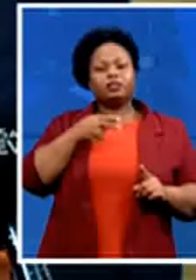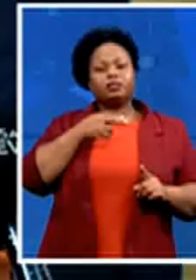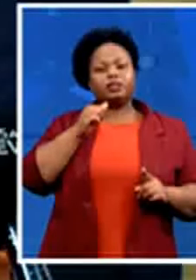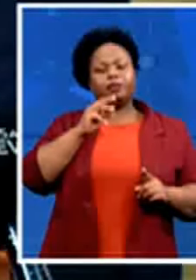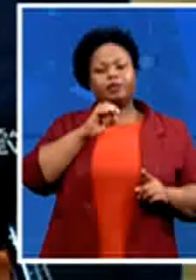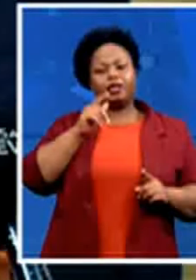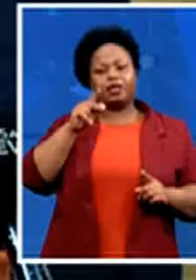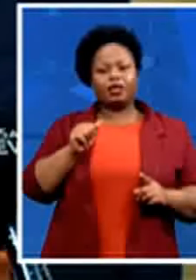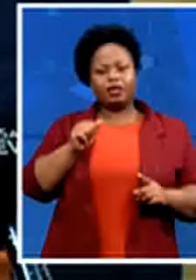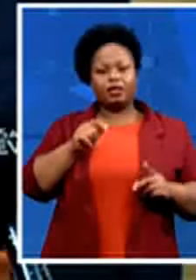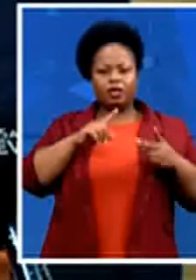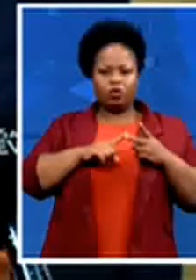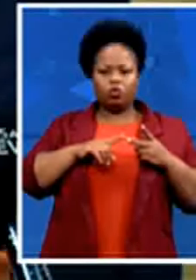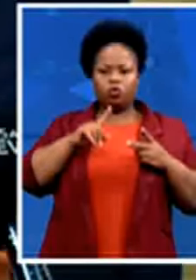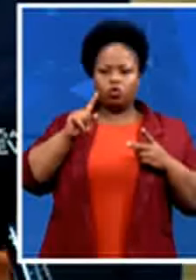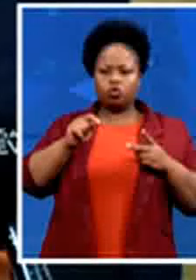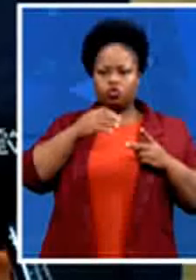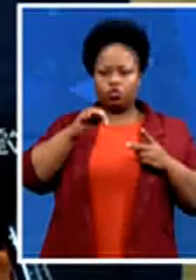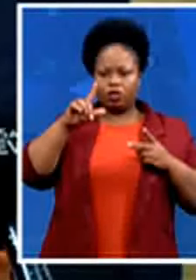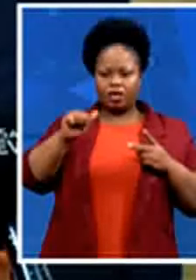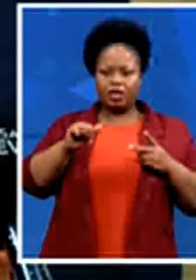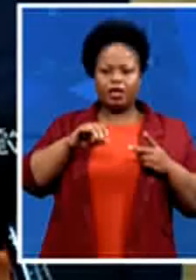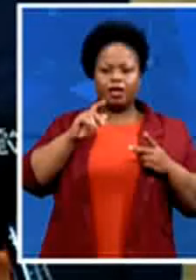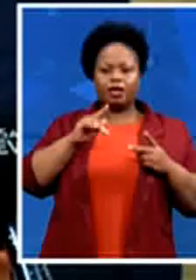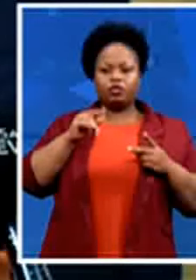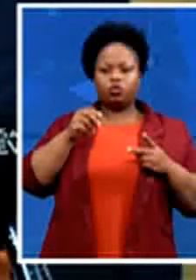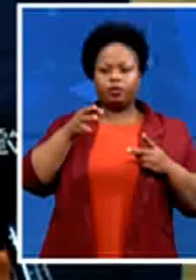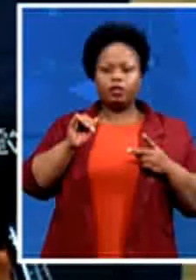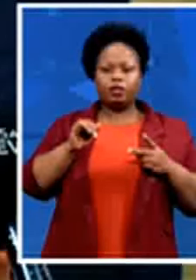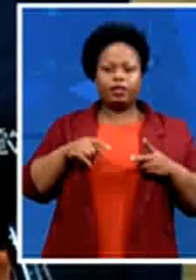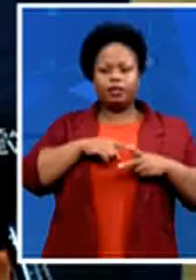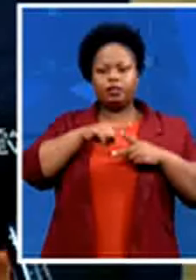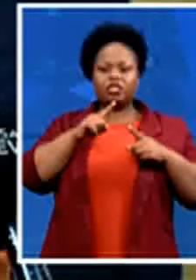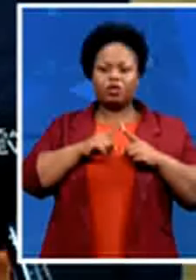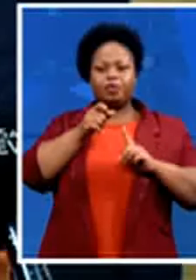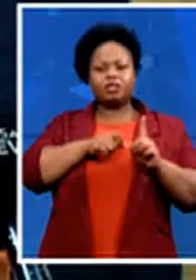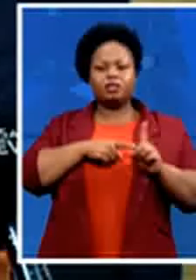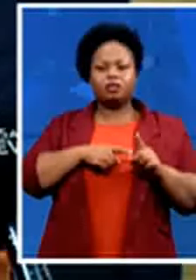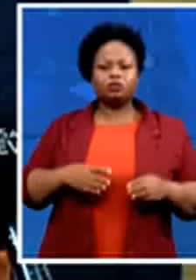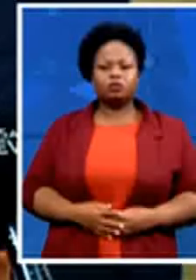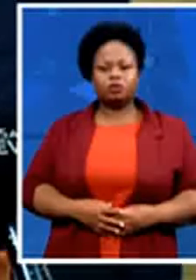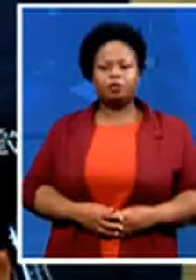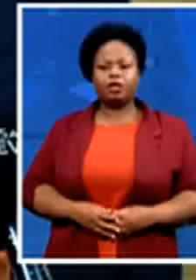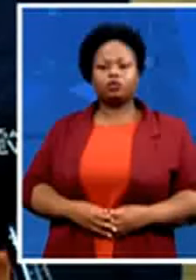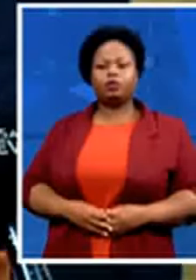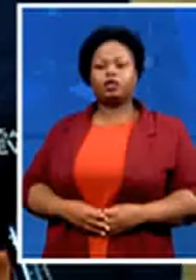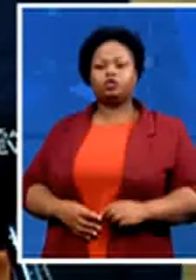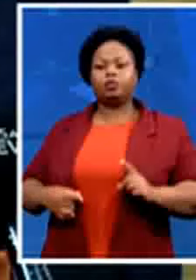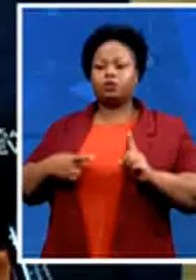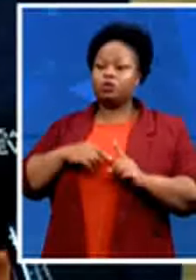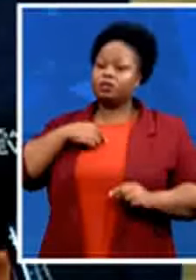and he says our history is replete with examples of land settlements